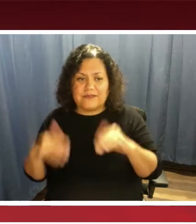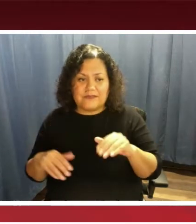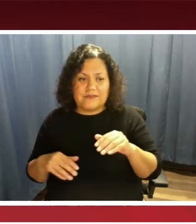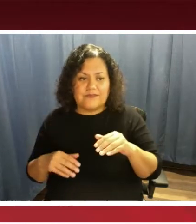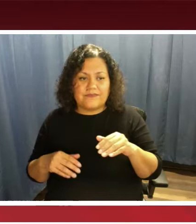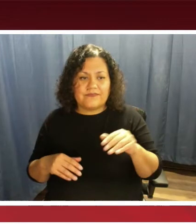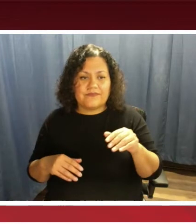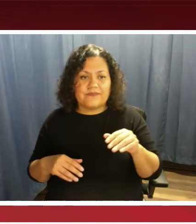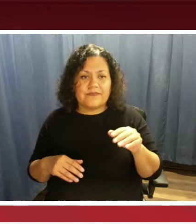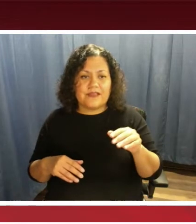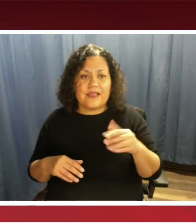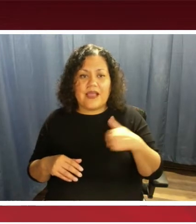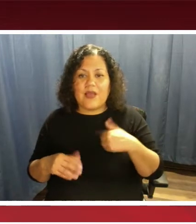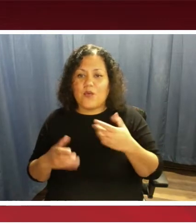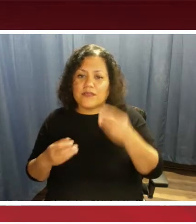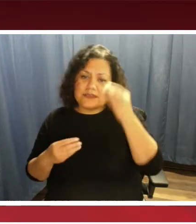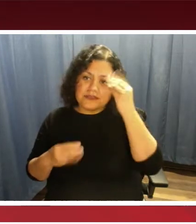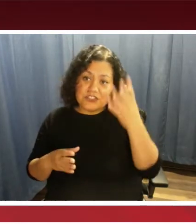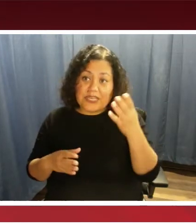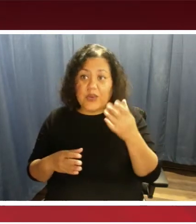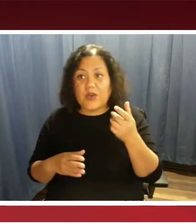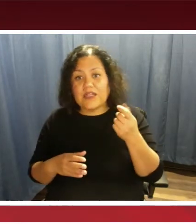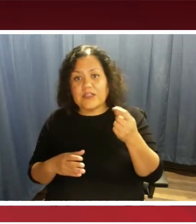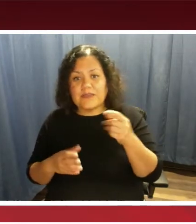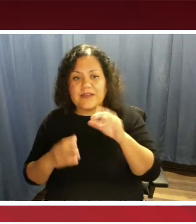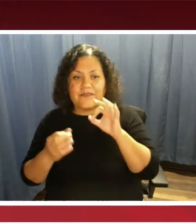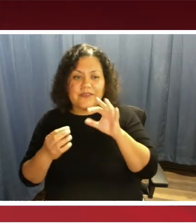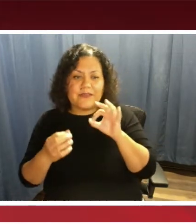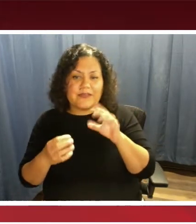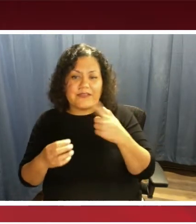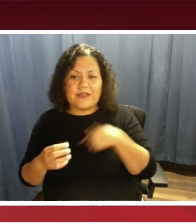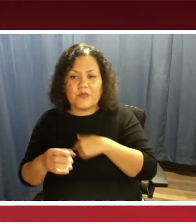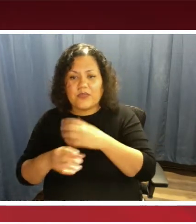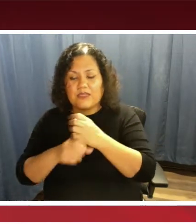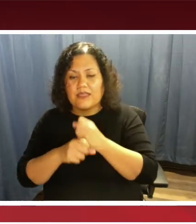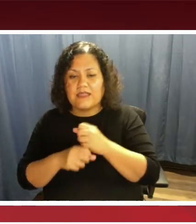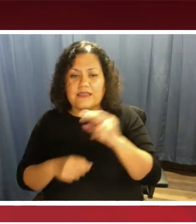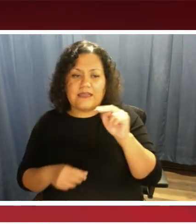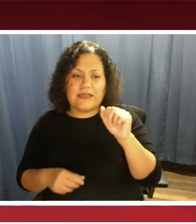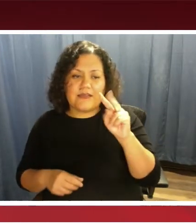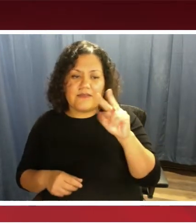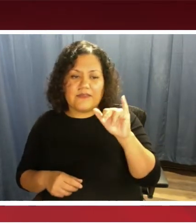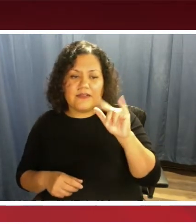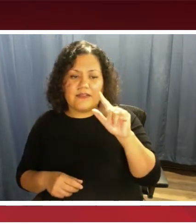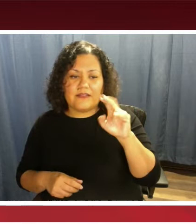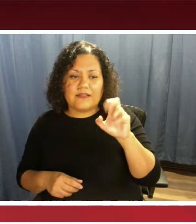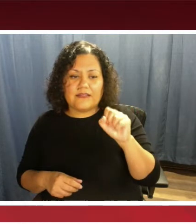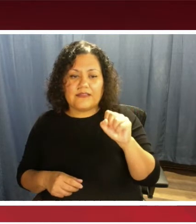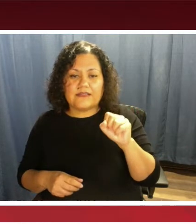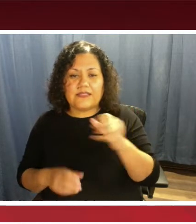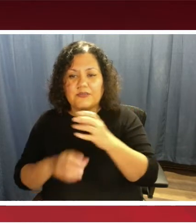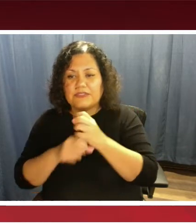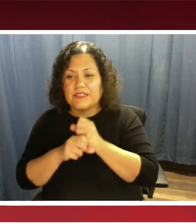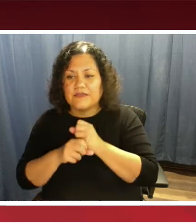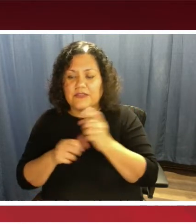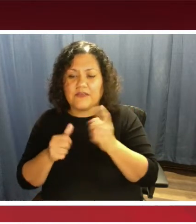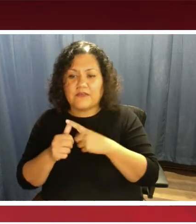And I just wanted to share a bit of feedback that we have received and that NaviLens has received. Our first the first one was